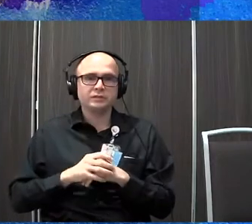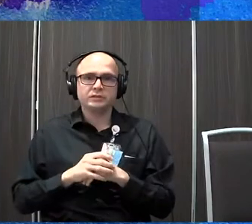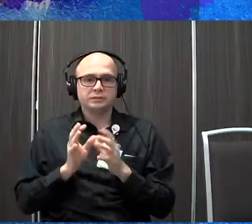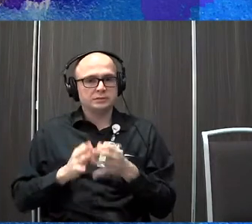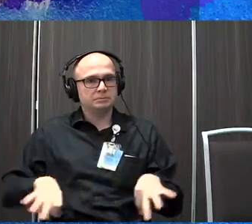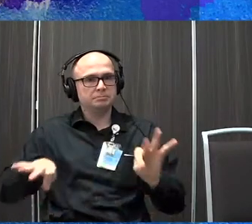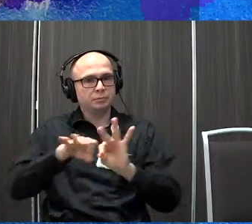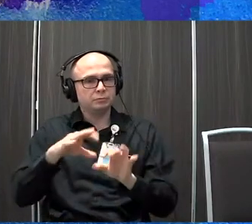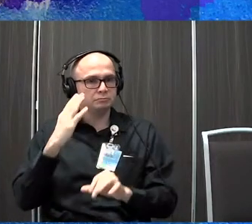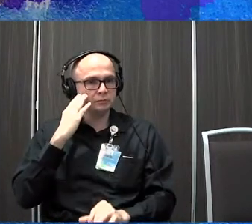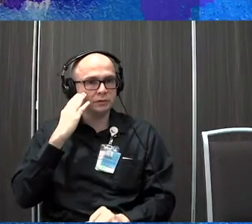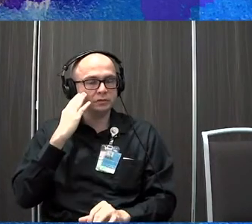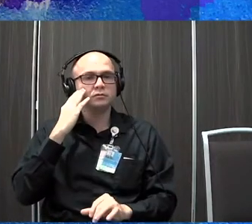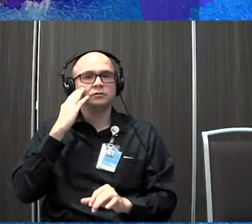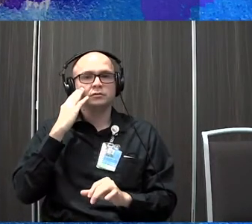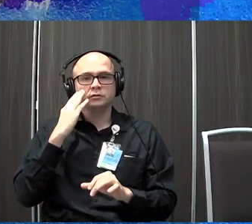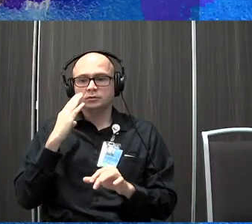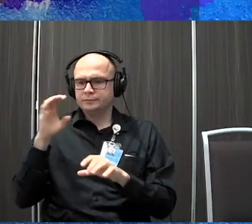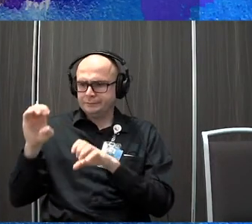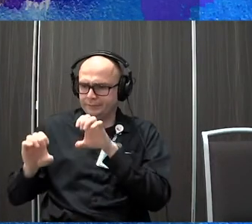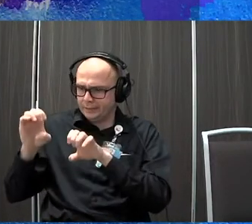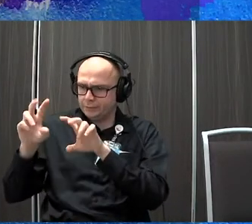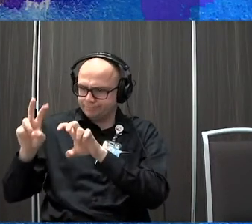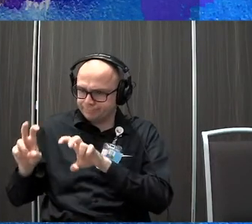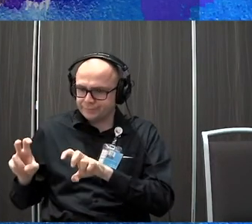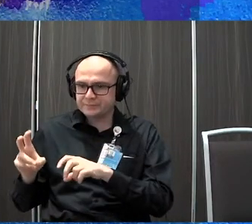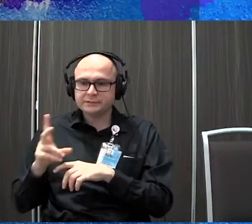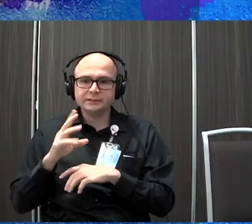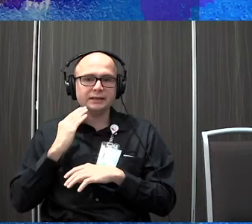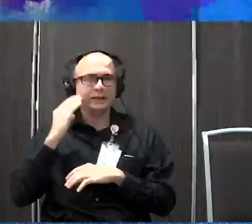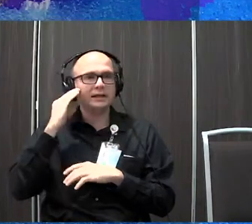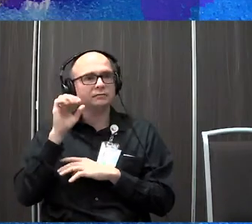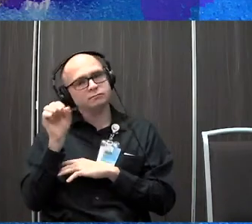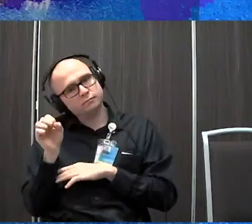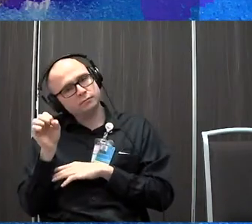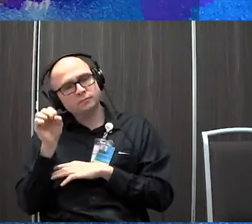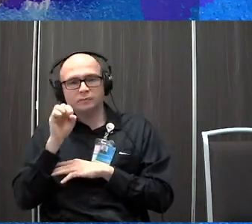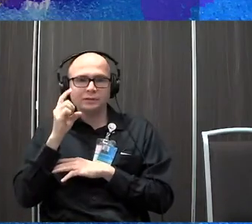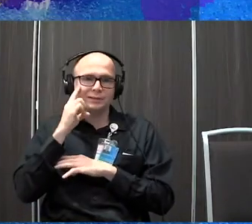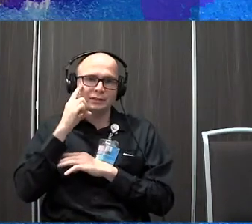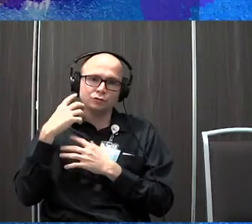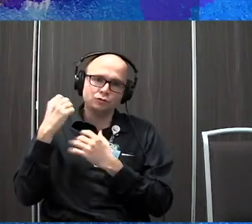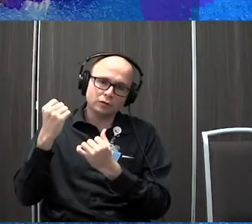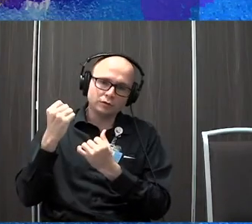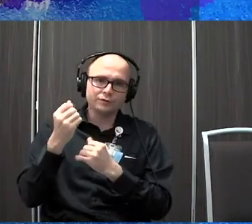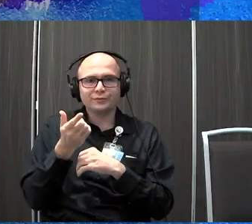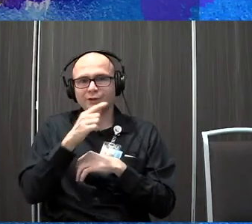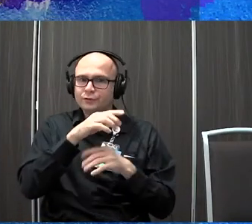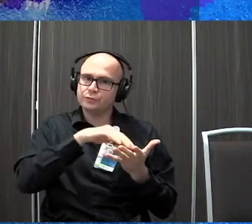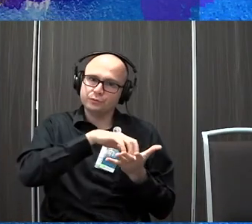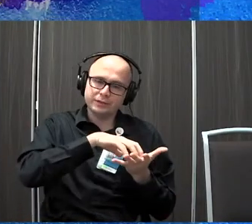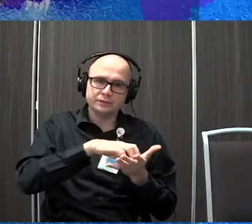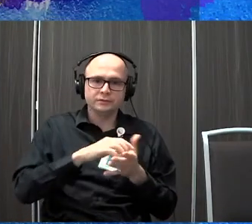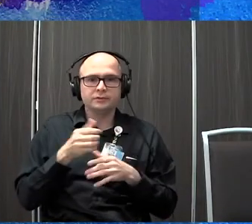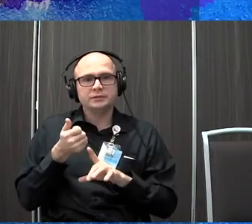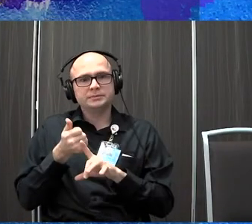us to note, um, as we're evaluating a child, if they hold their head in a certain posture, because one eye is stronger than the other, um, you know,